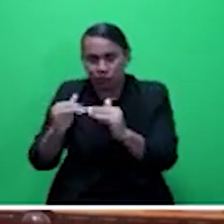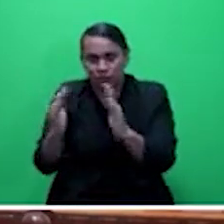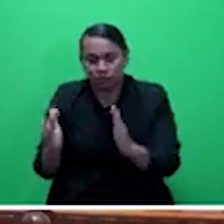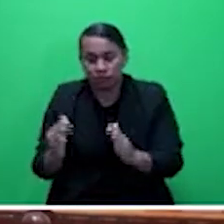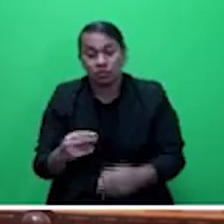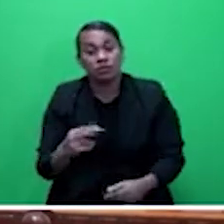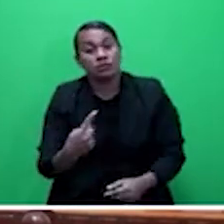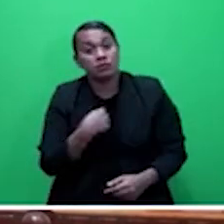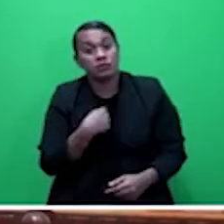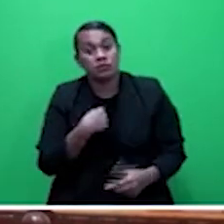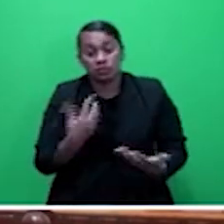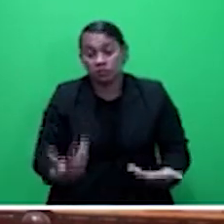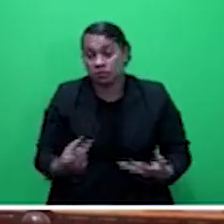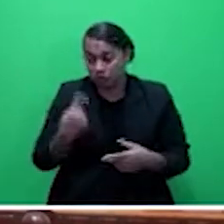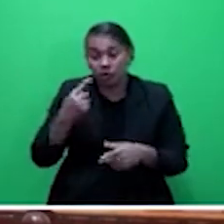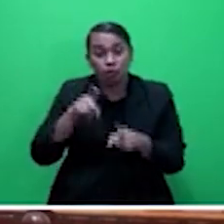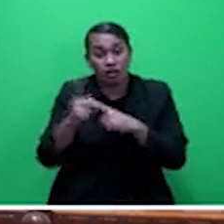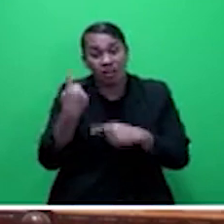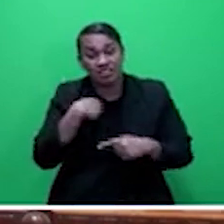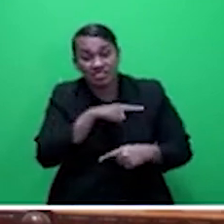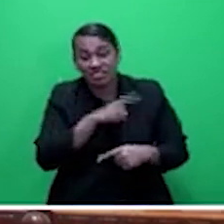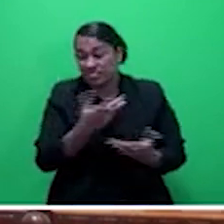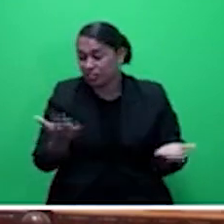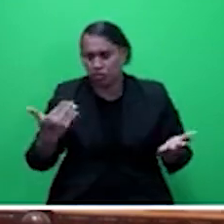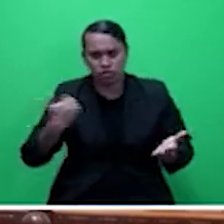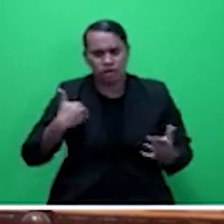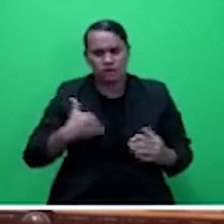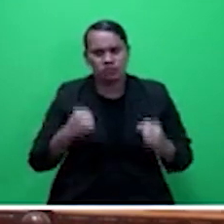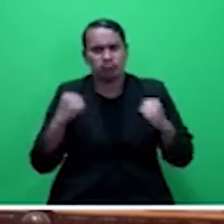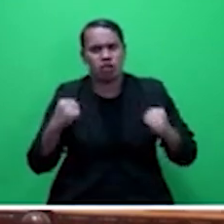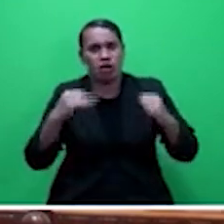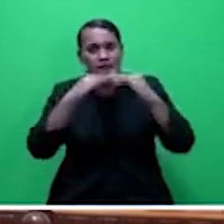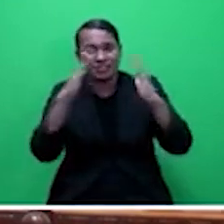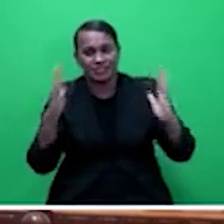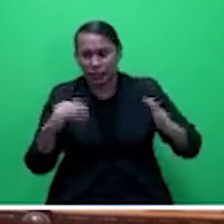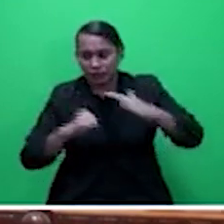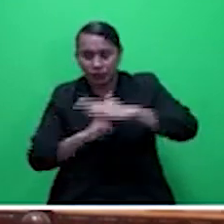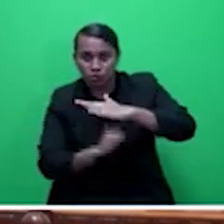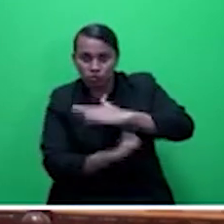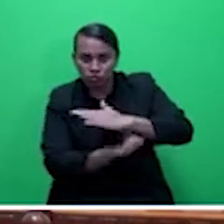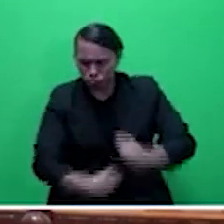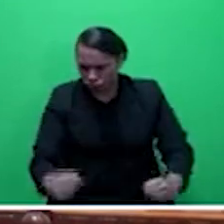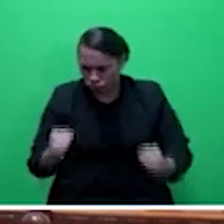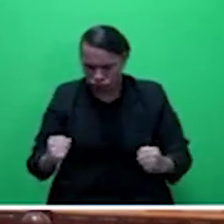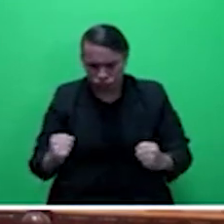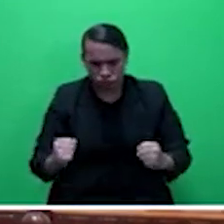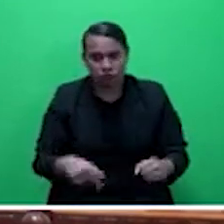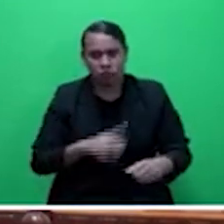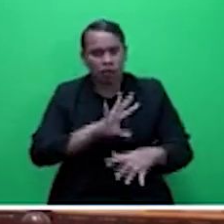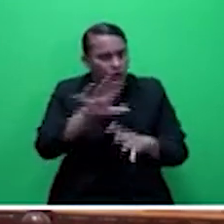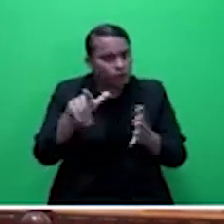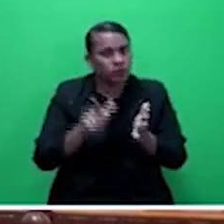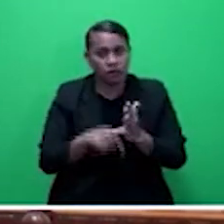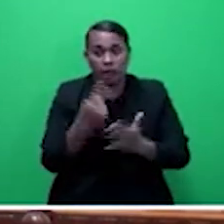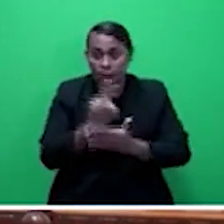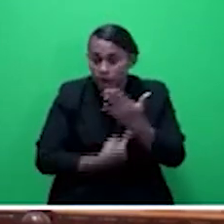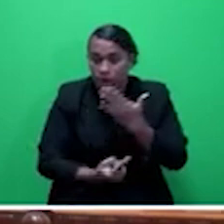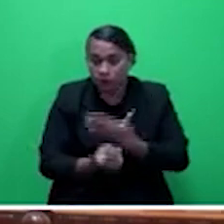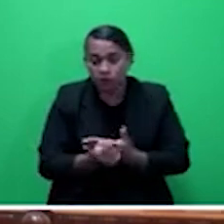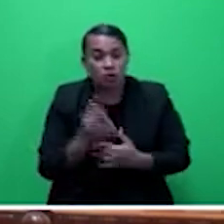Most of us live in very strong homes. And every time it happens, honorable speaker, I remember, I think of people